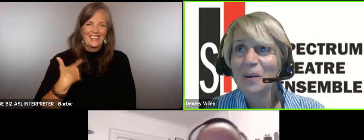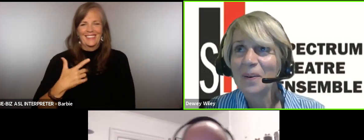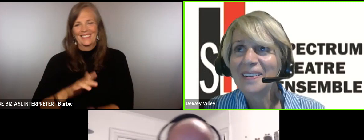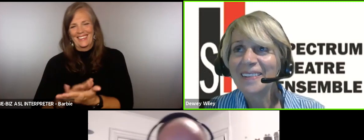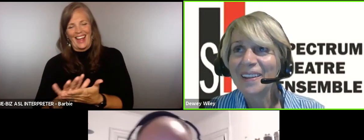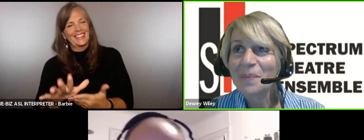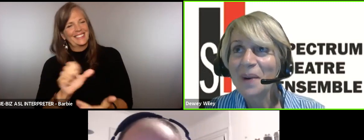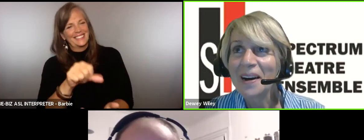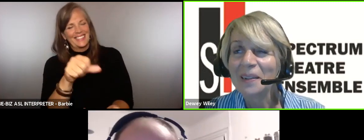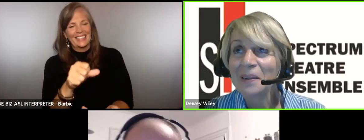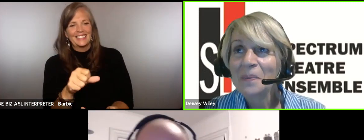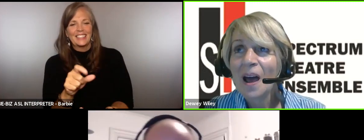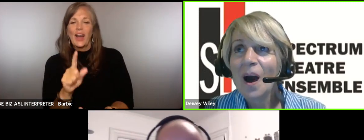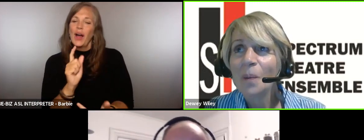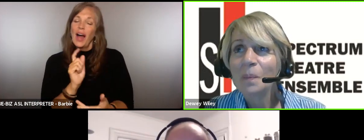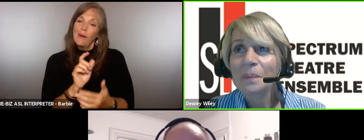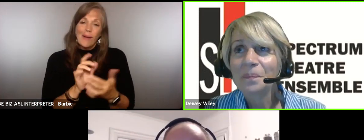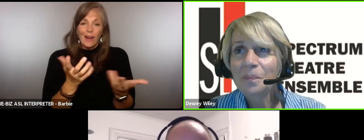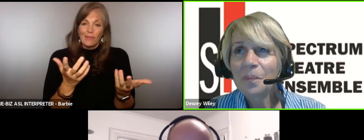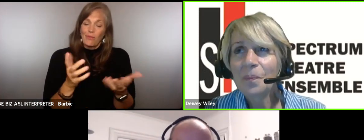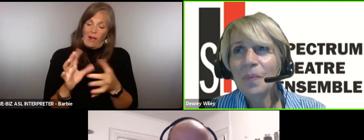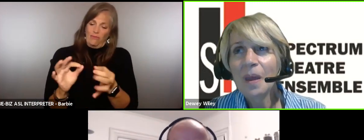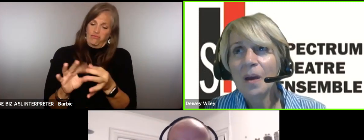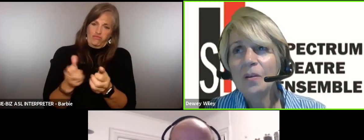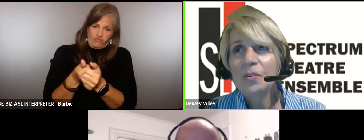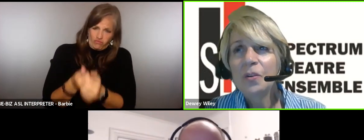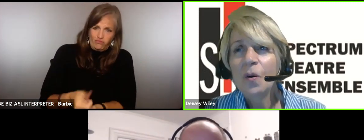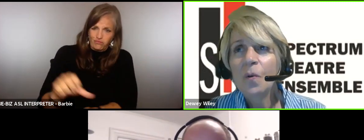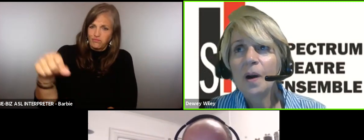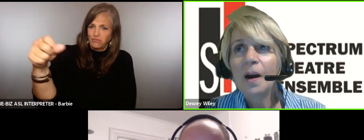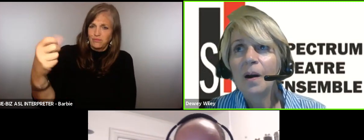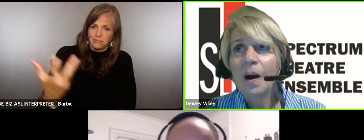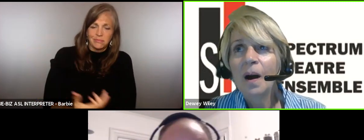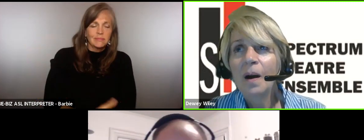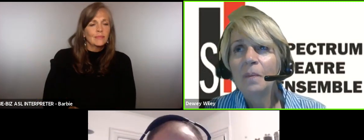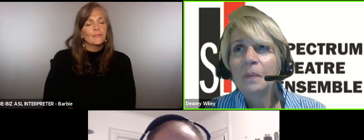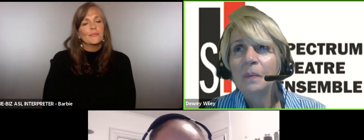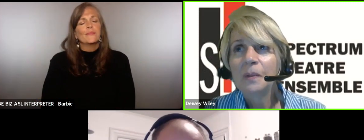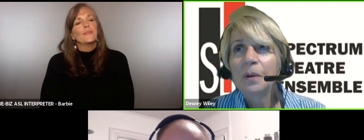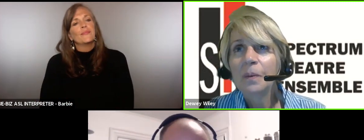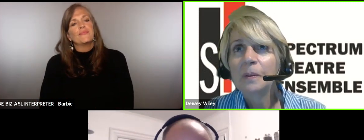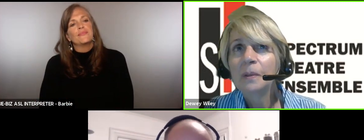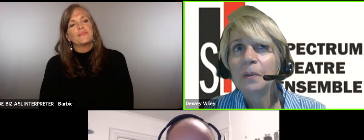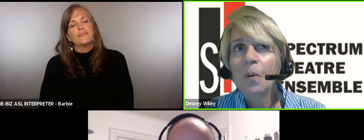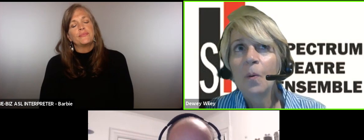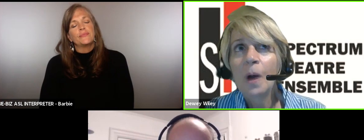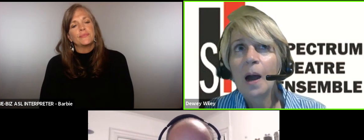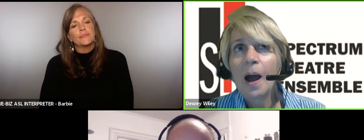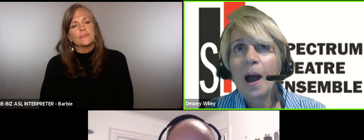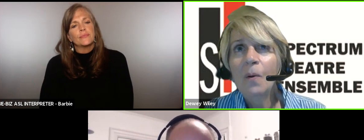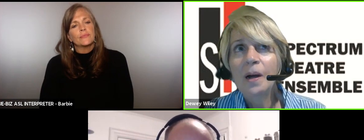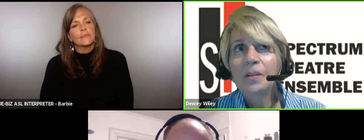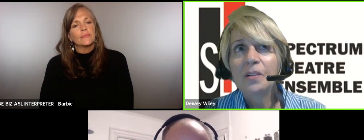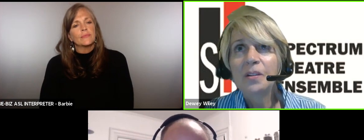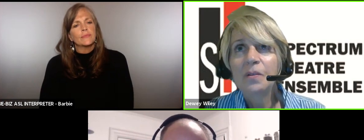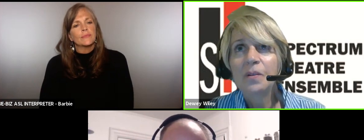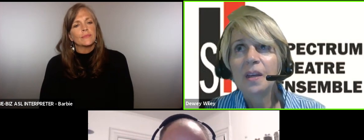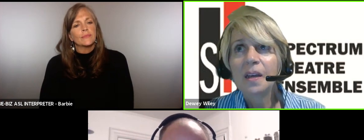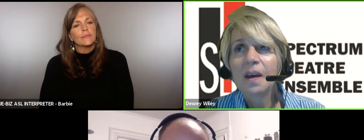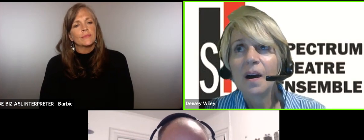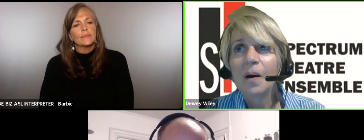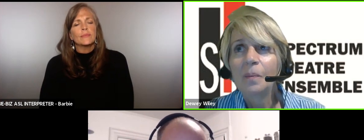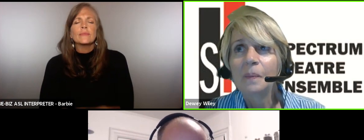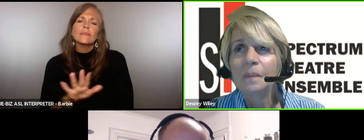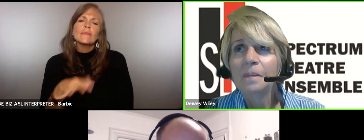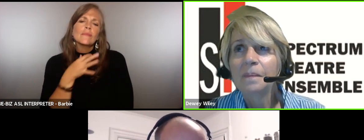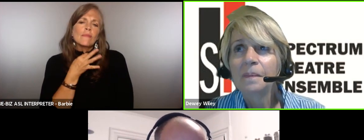where's to live by um so uh how else do you